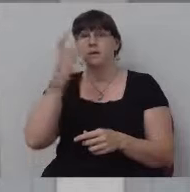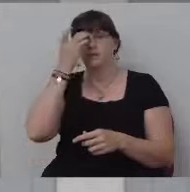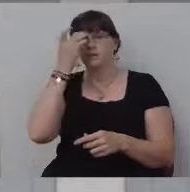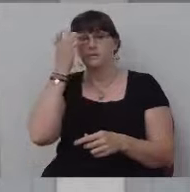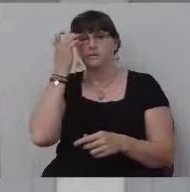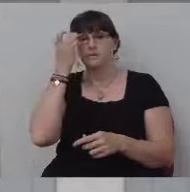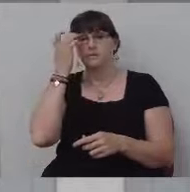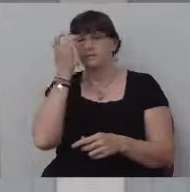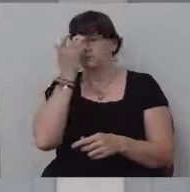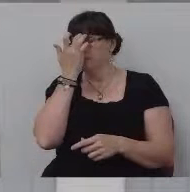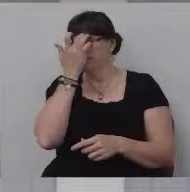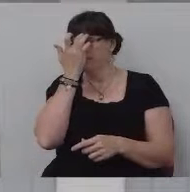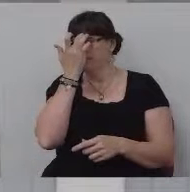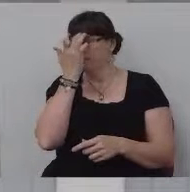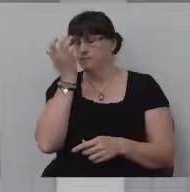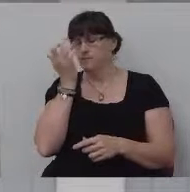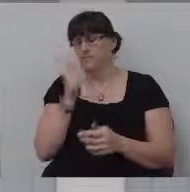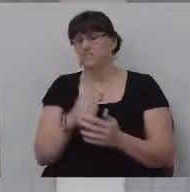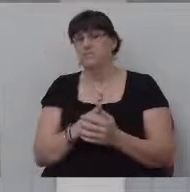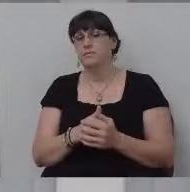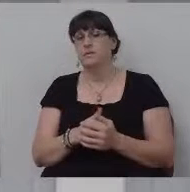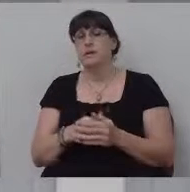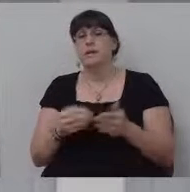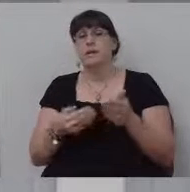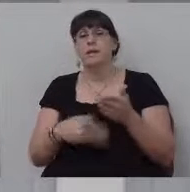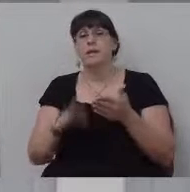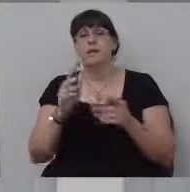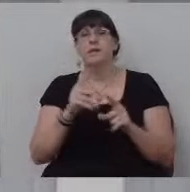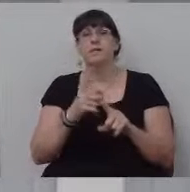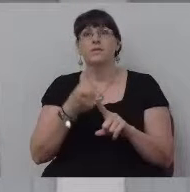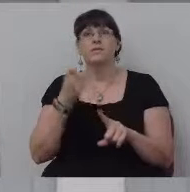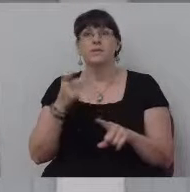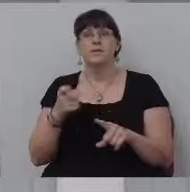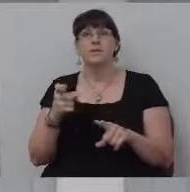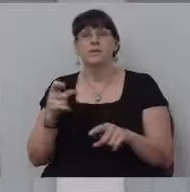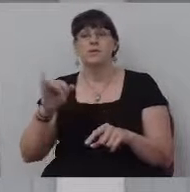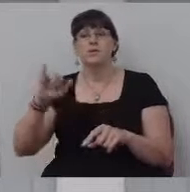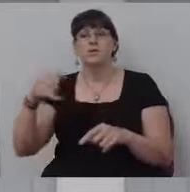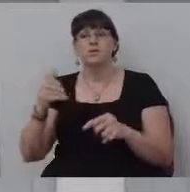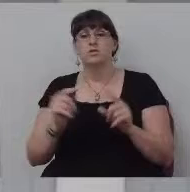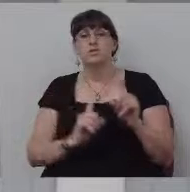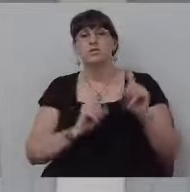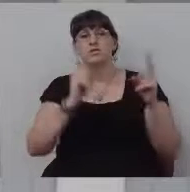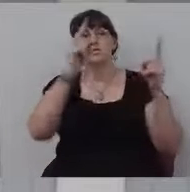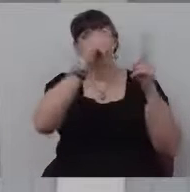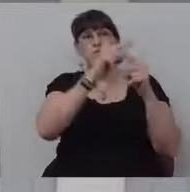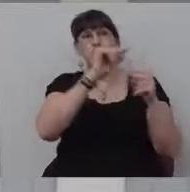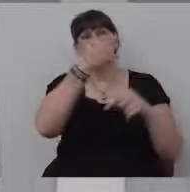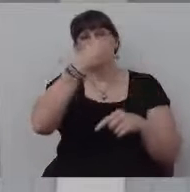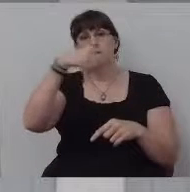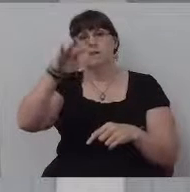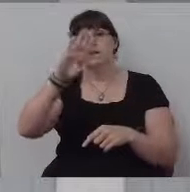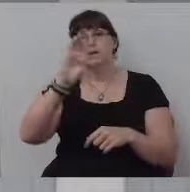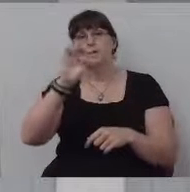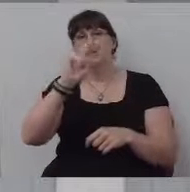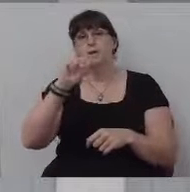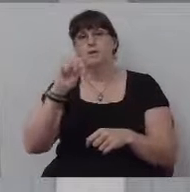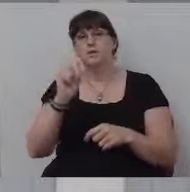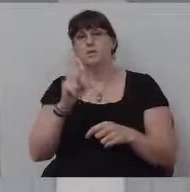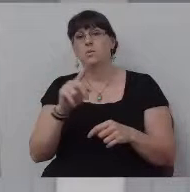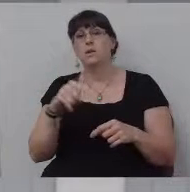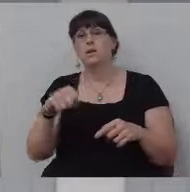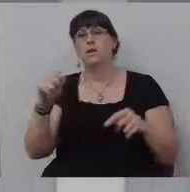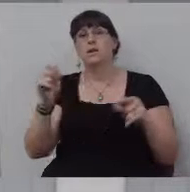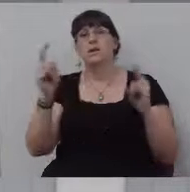and they've, after his coronation, they've gone from Jerusalem where the coronation took place. They've gone to Gibeon, to the high place where the tabernacle is, and